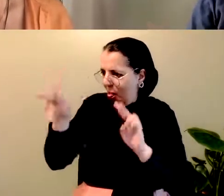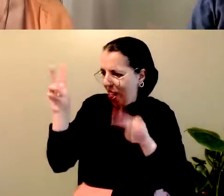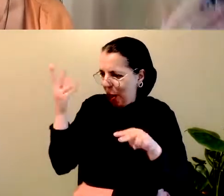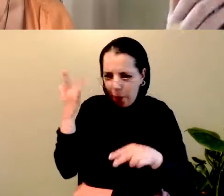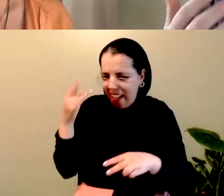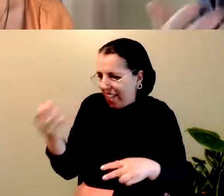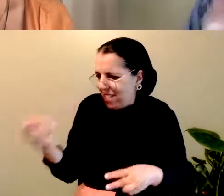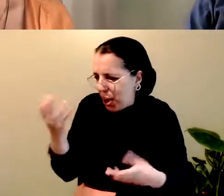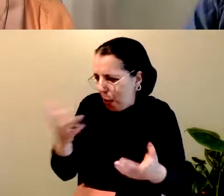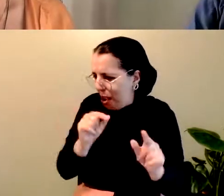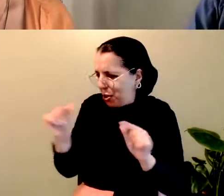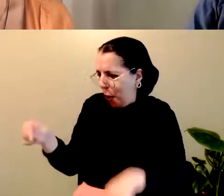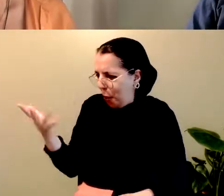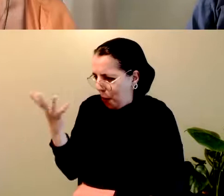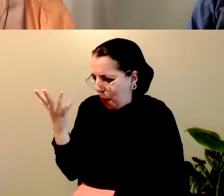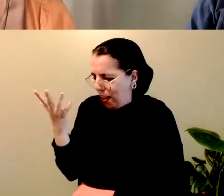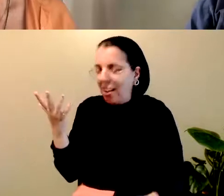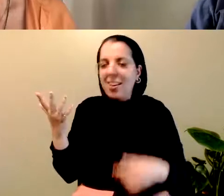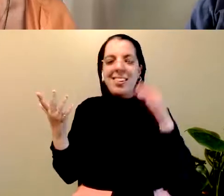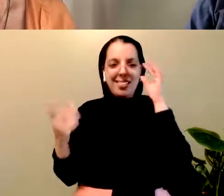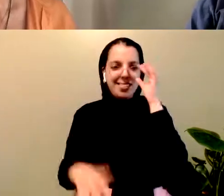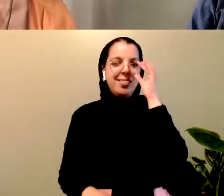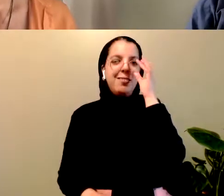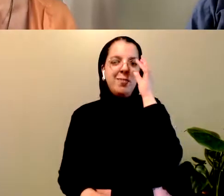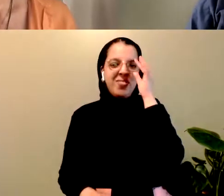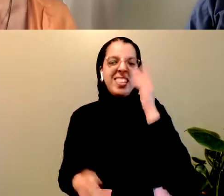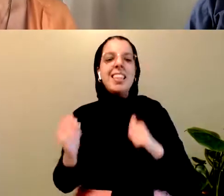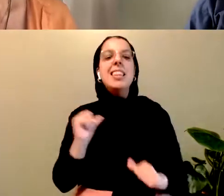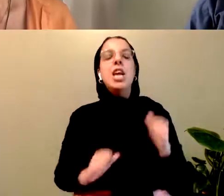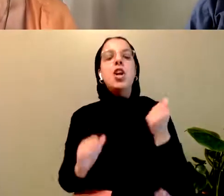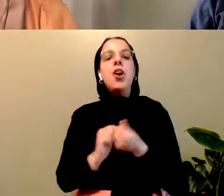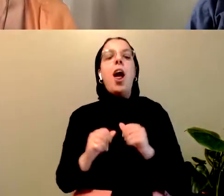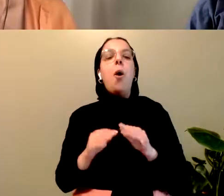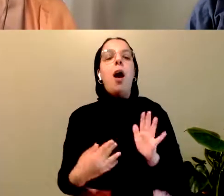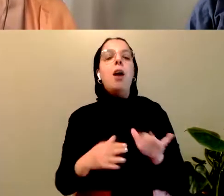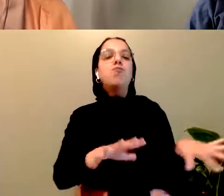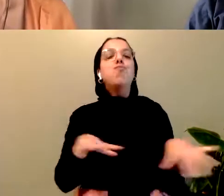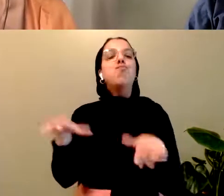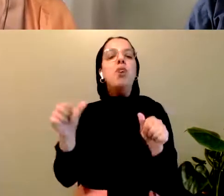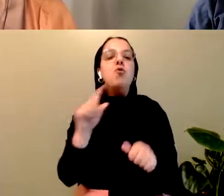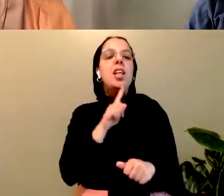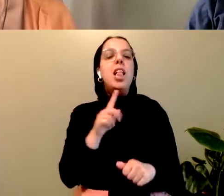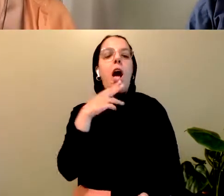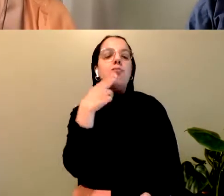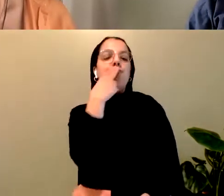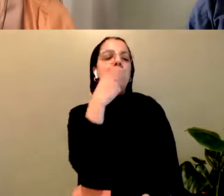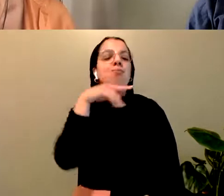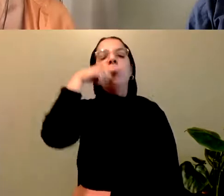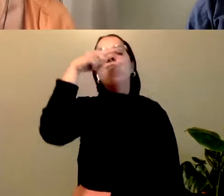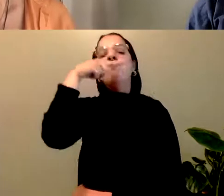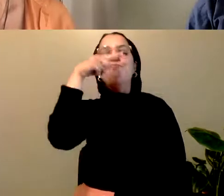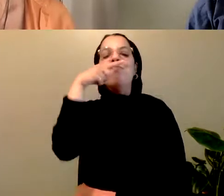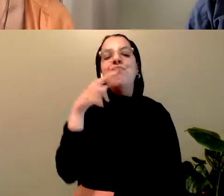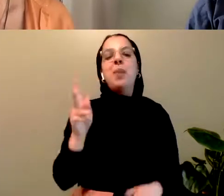disseminated is exclusive, and it is unnecessarily so. Financial barriers to physical barriers to cultural barriers, and yes, racial